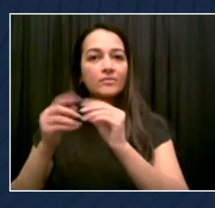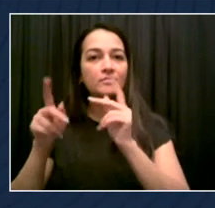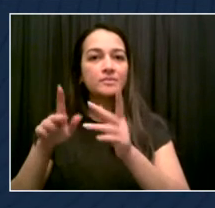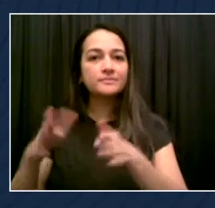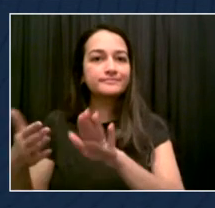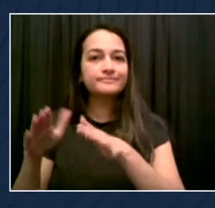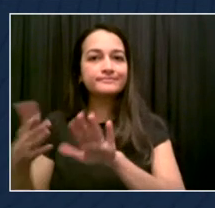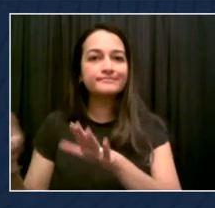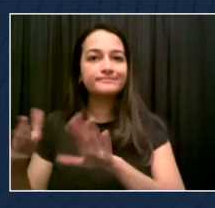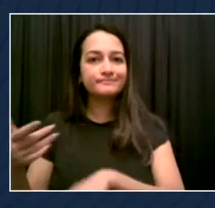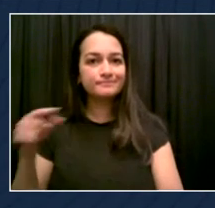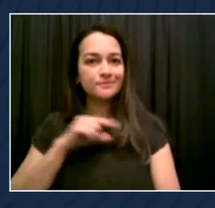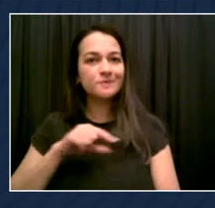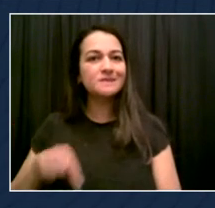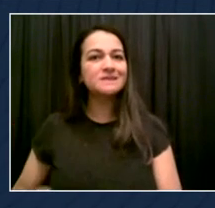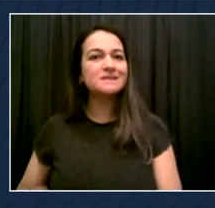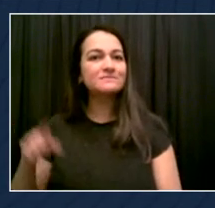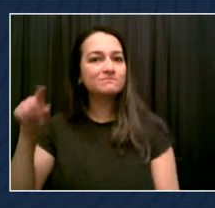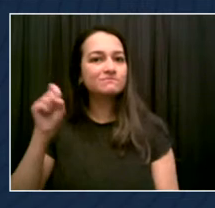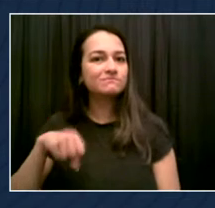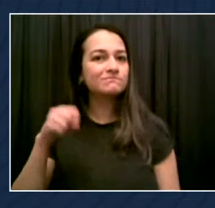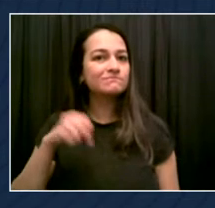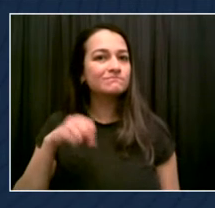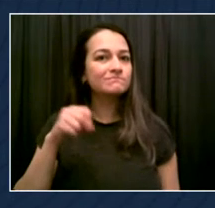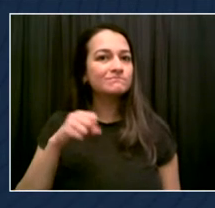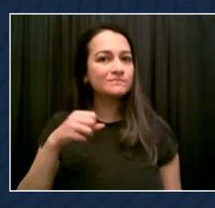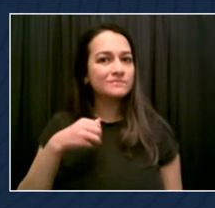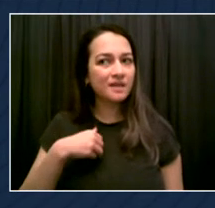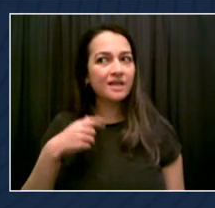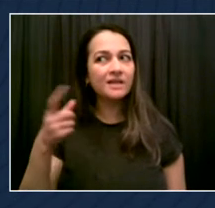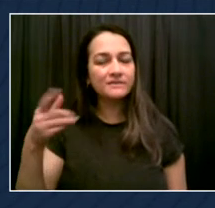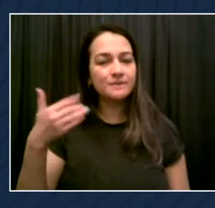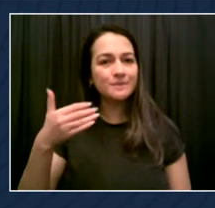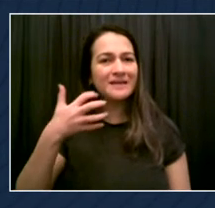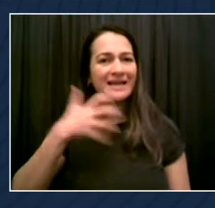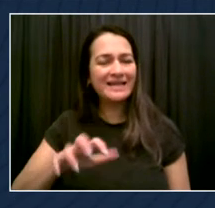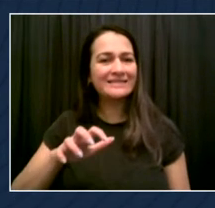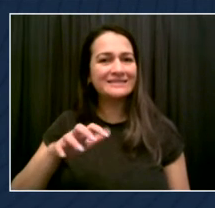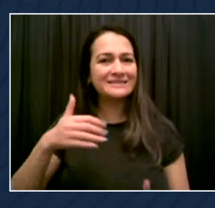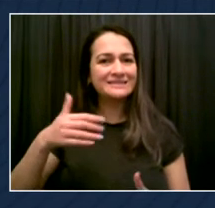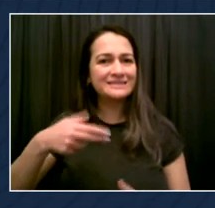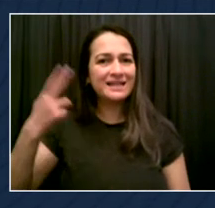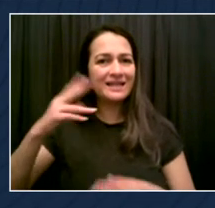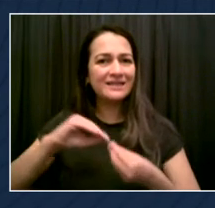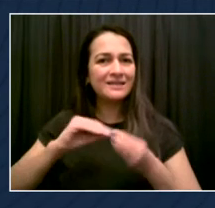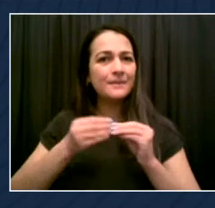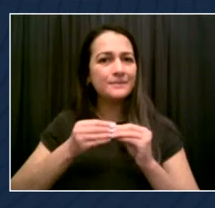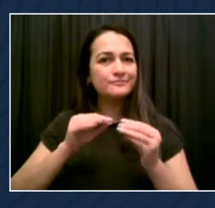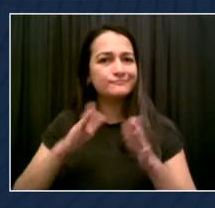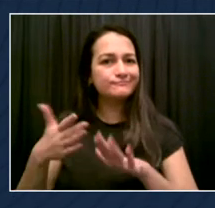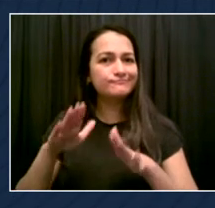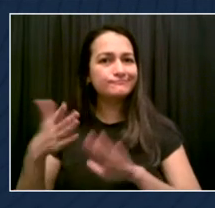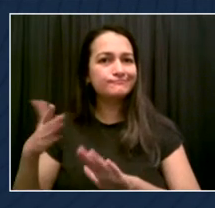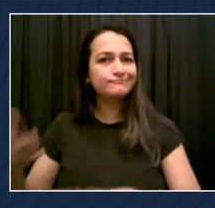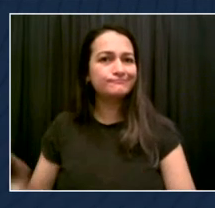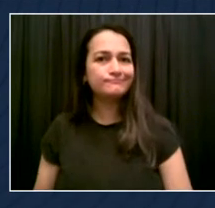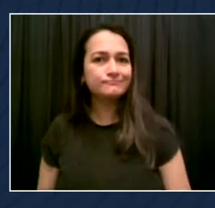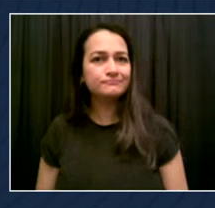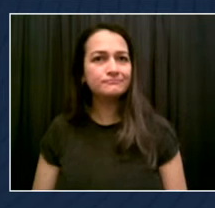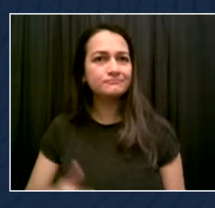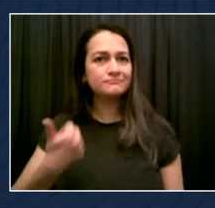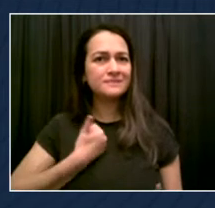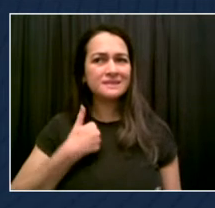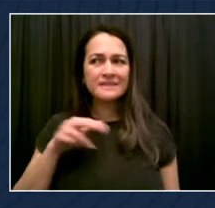you to the people who were responsible for loading the bodies out. We are dealing with